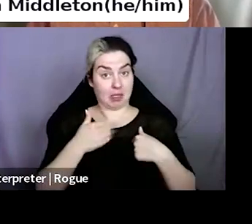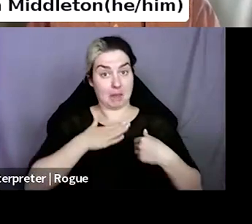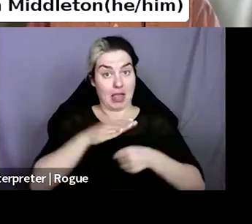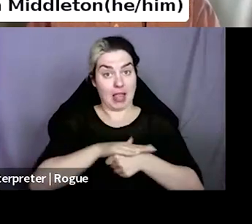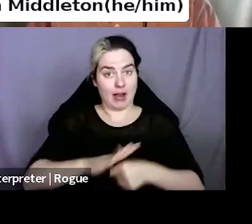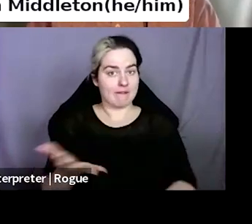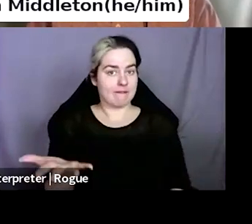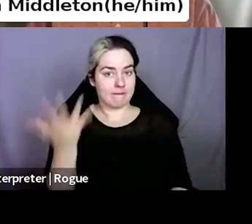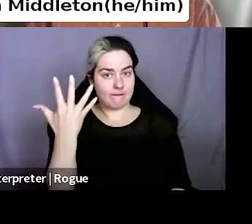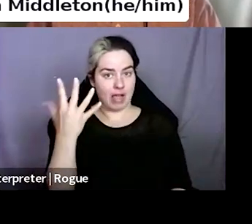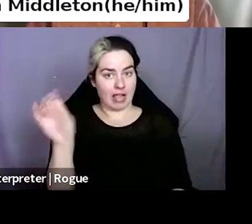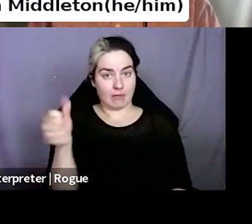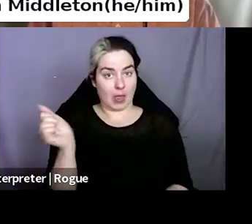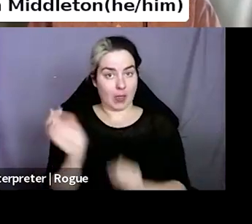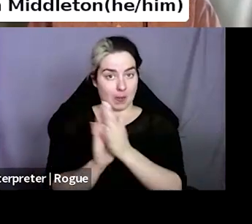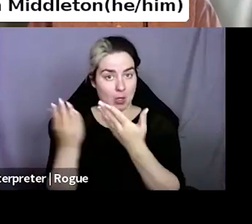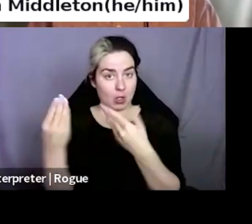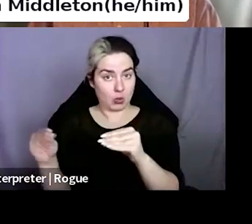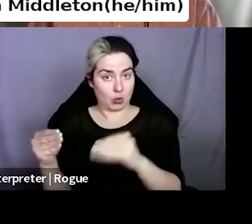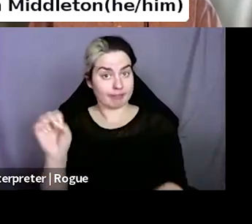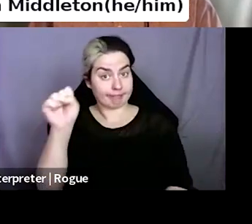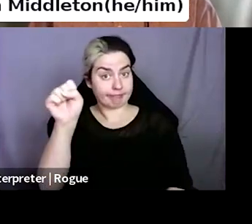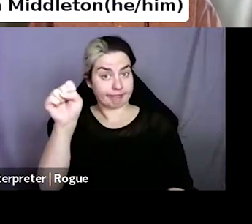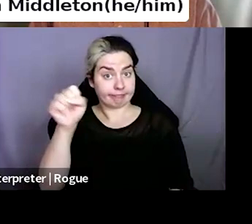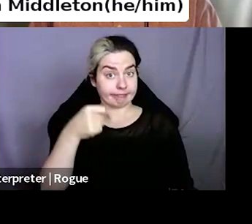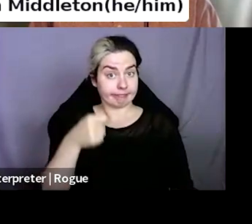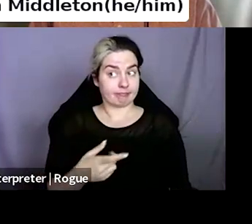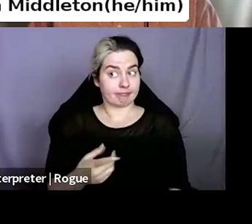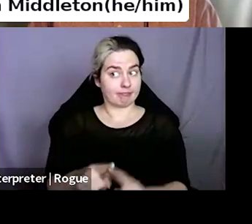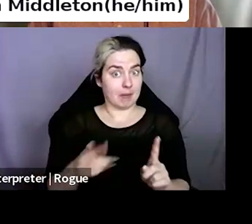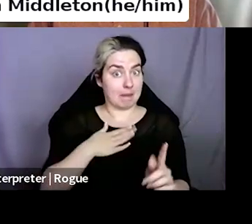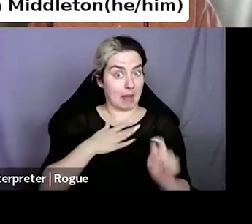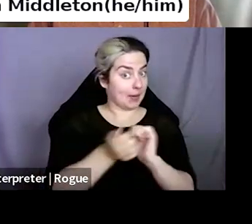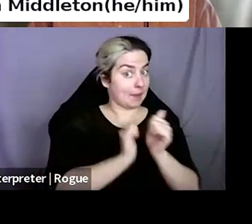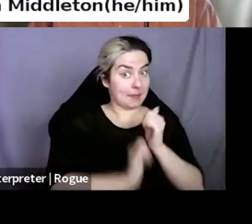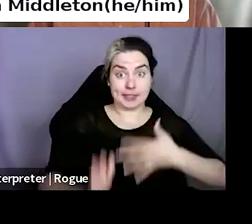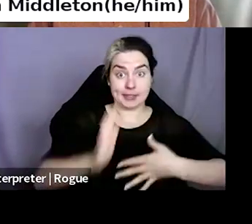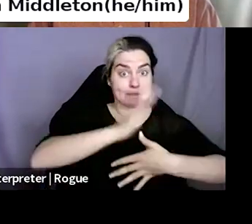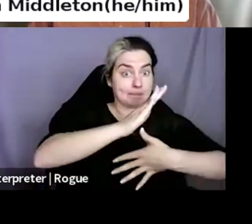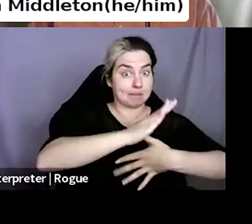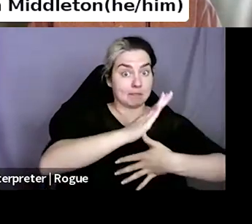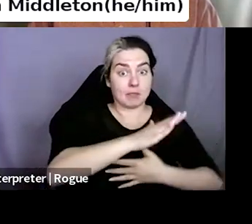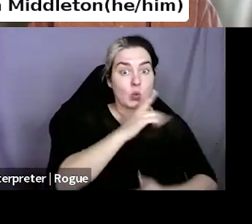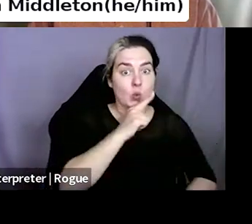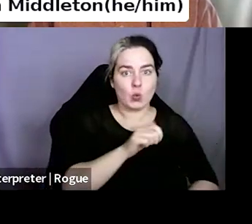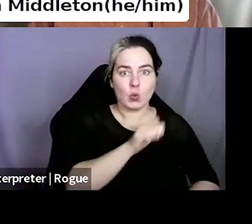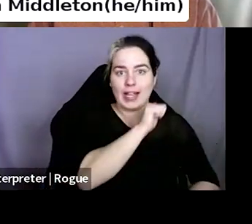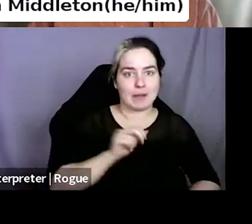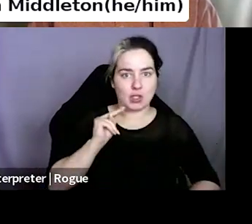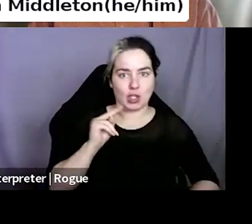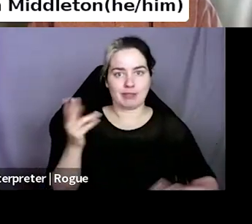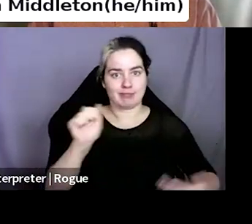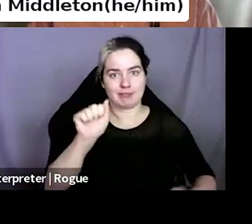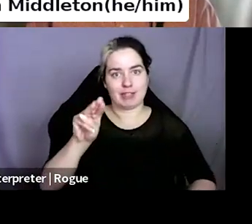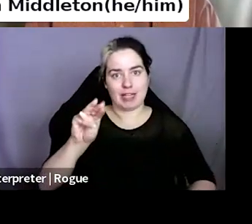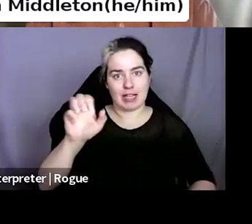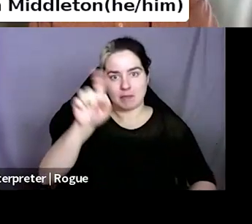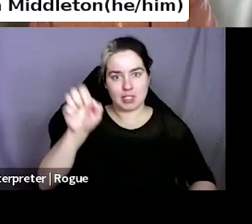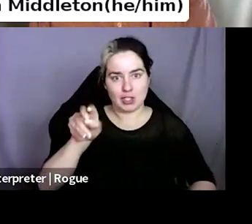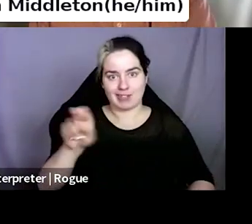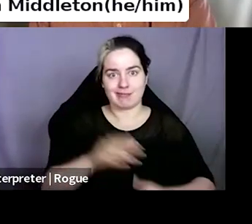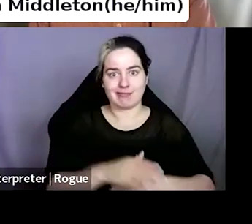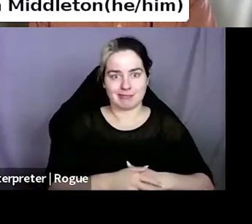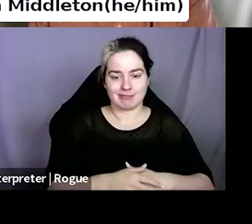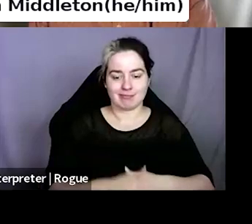competition is still Amazon. You know, there's not, I have a very different product mix from my neighbors and we, we actually, compliment